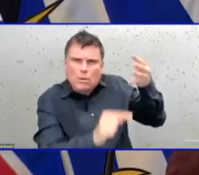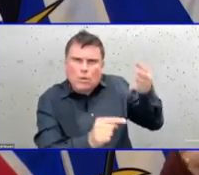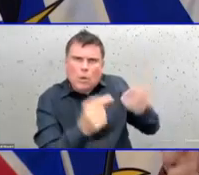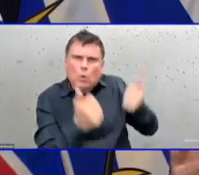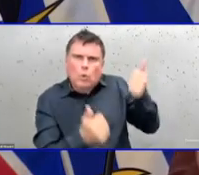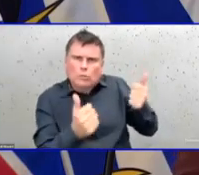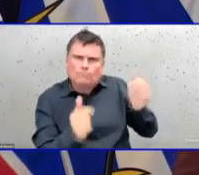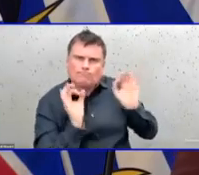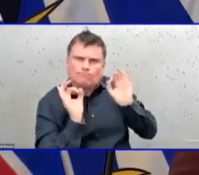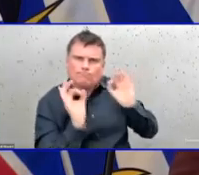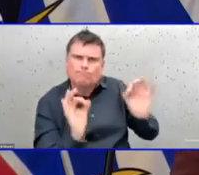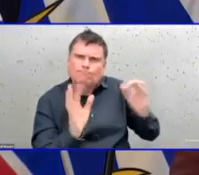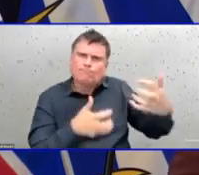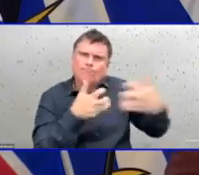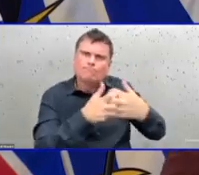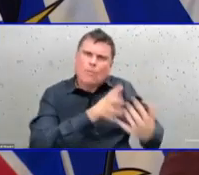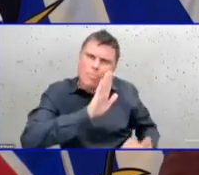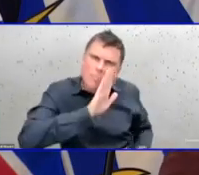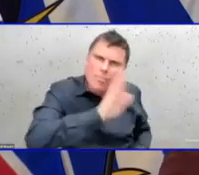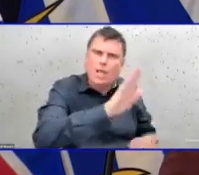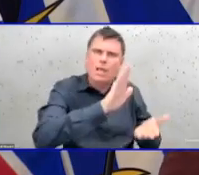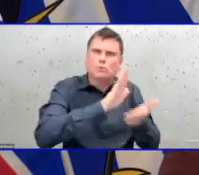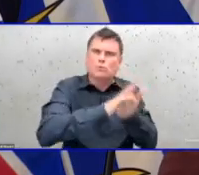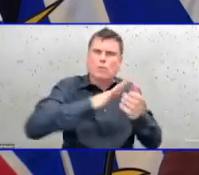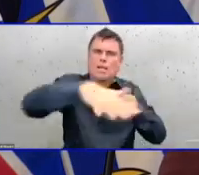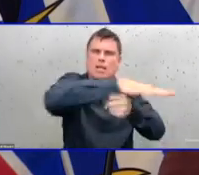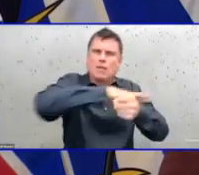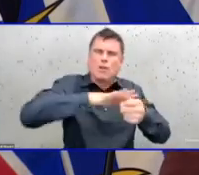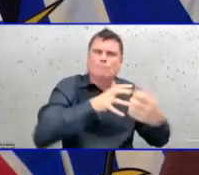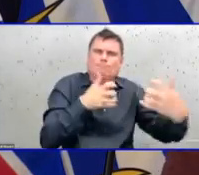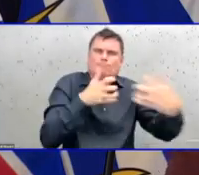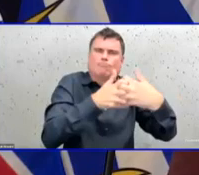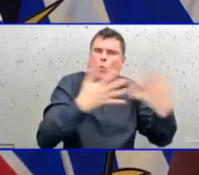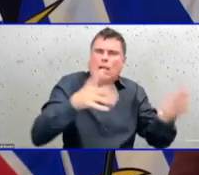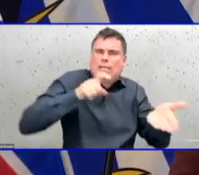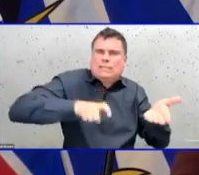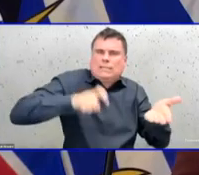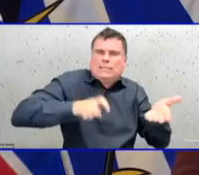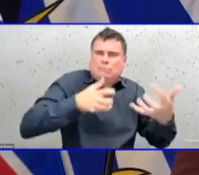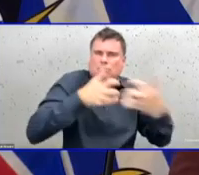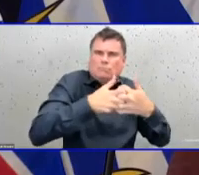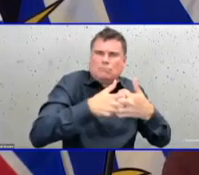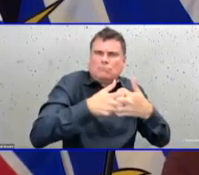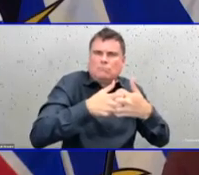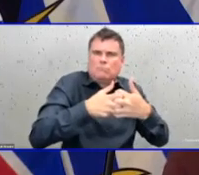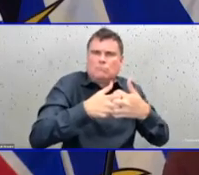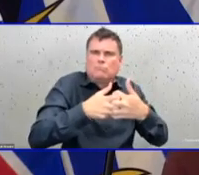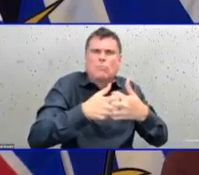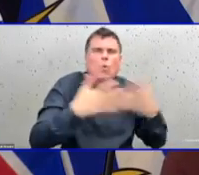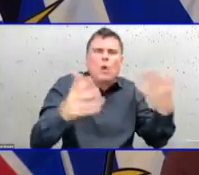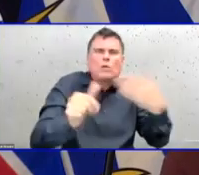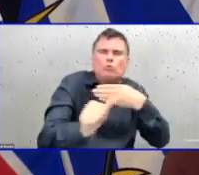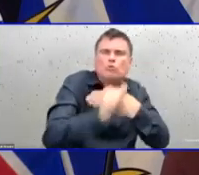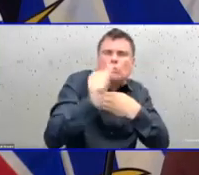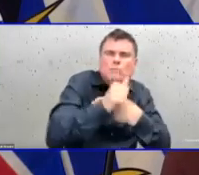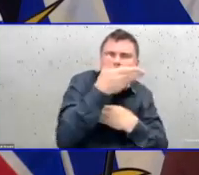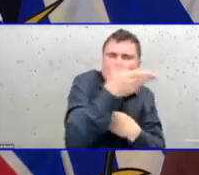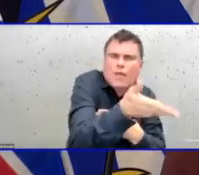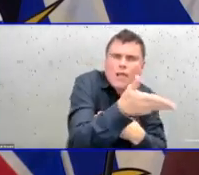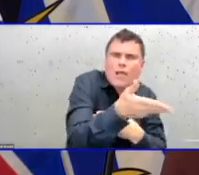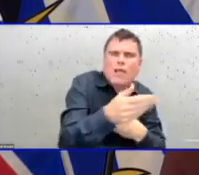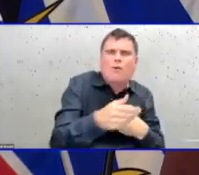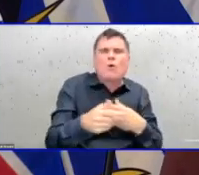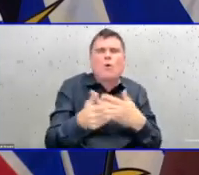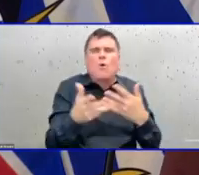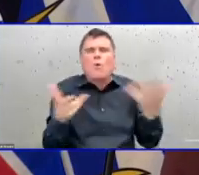taken reflect the risk in those school communities. So I obviously am very strongly supportive of making sure